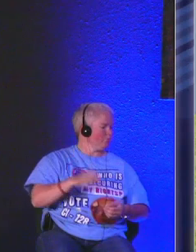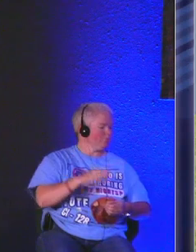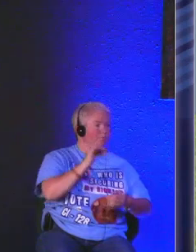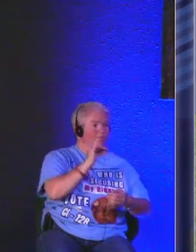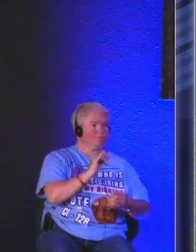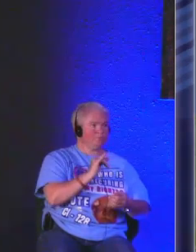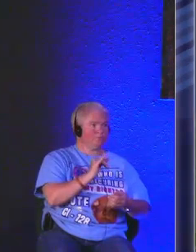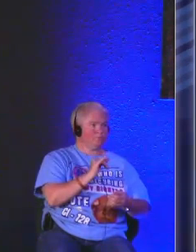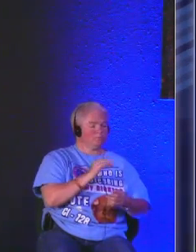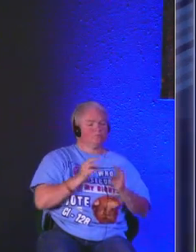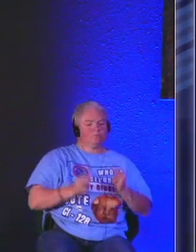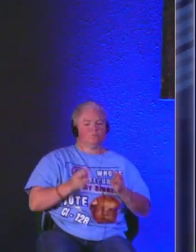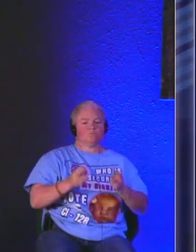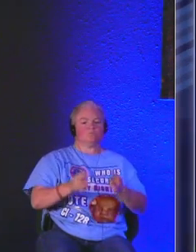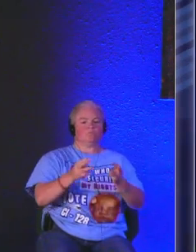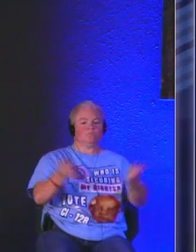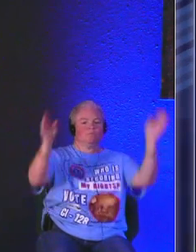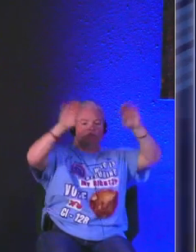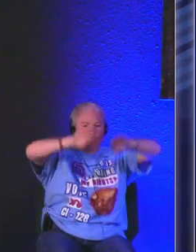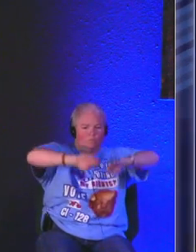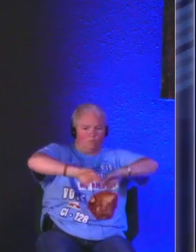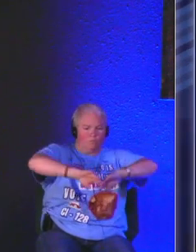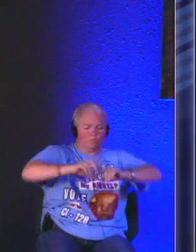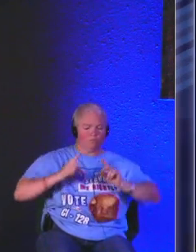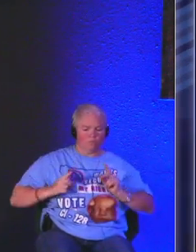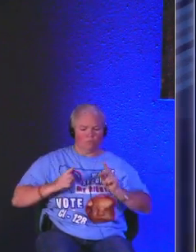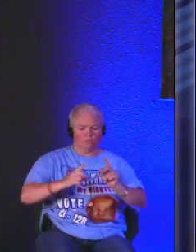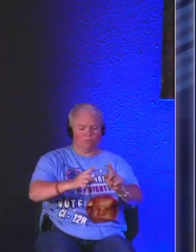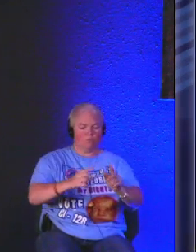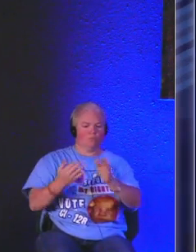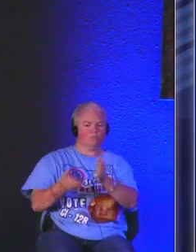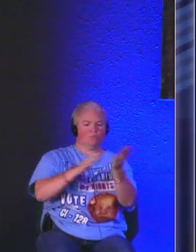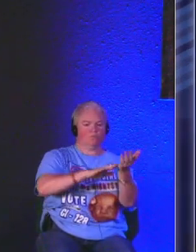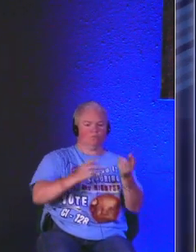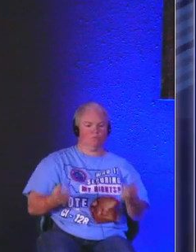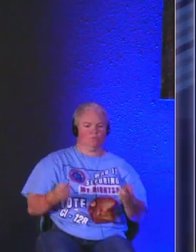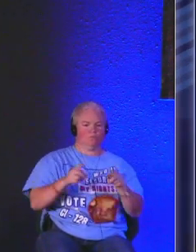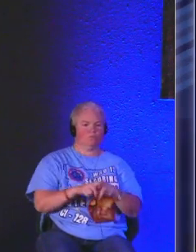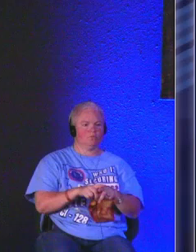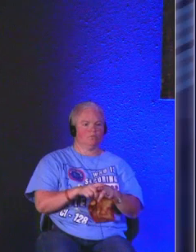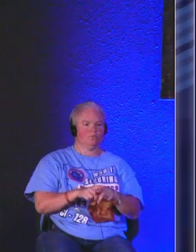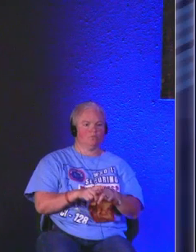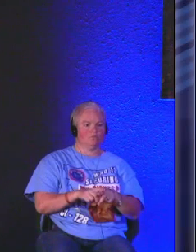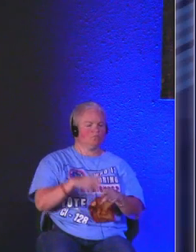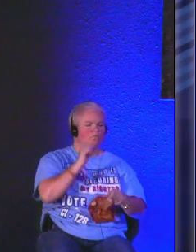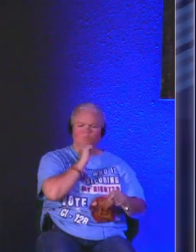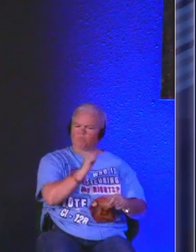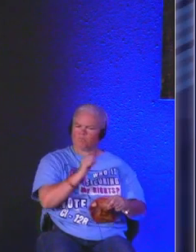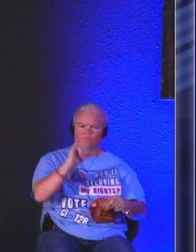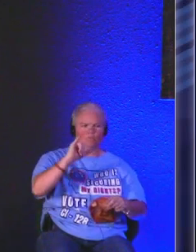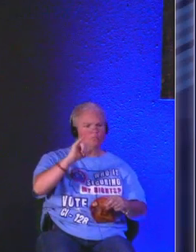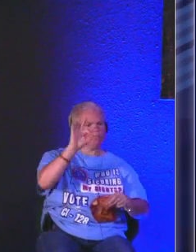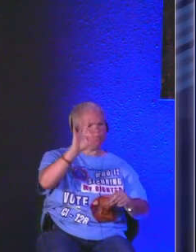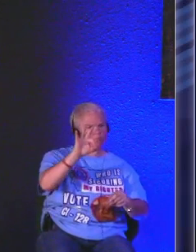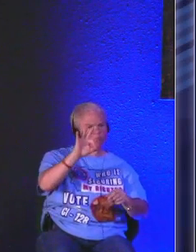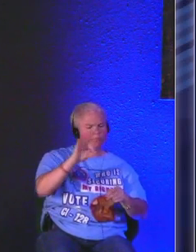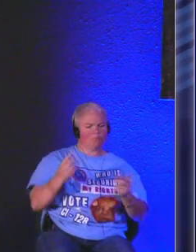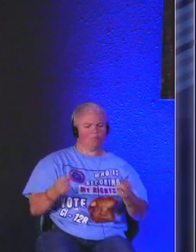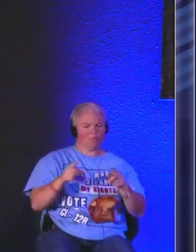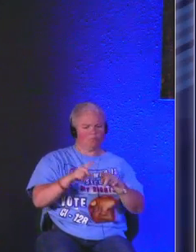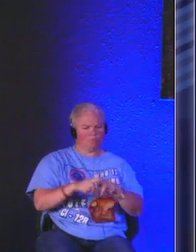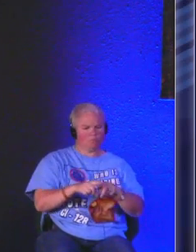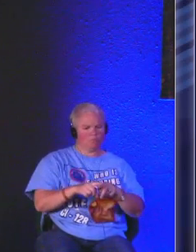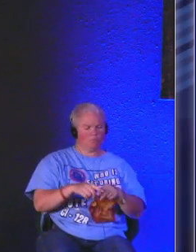you but if I were ever to walk through the valley of the shadow of death no it's when it's not if it's when